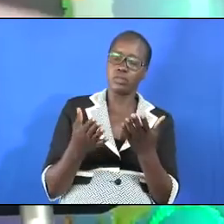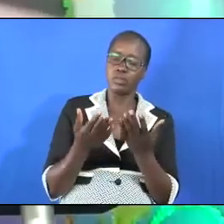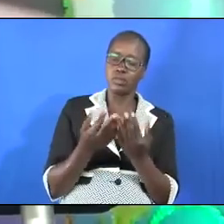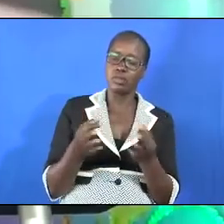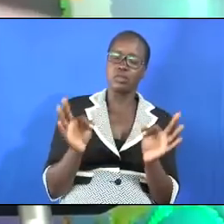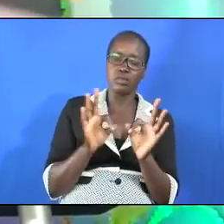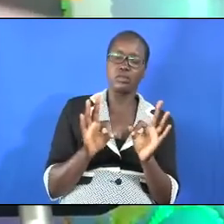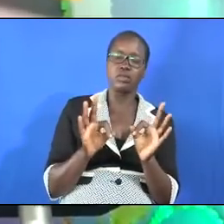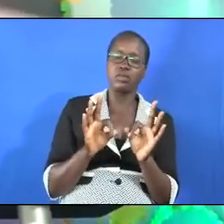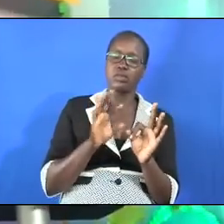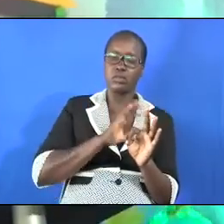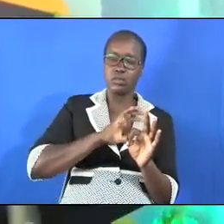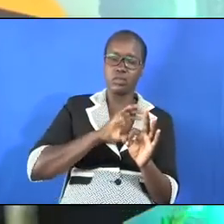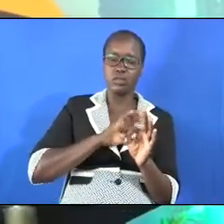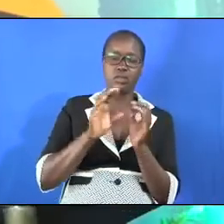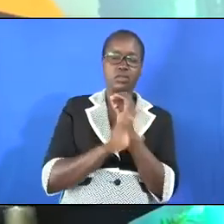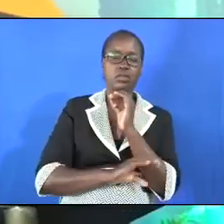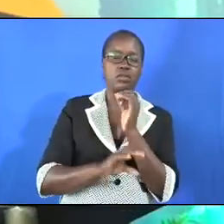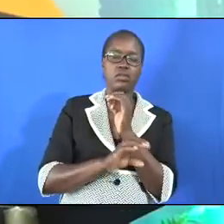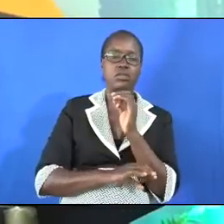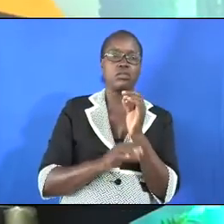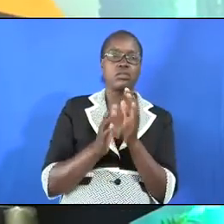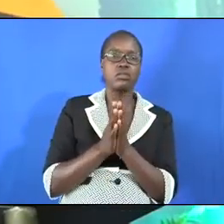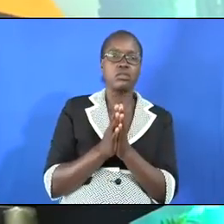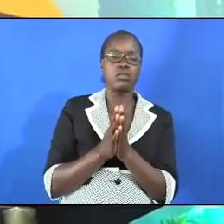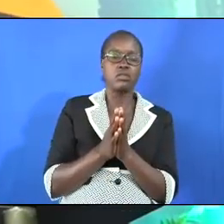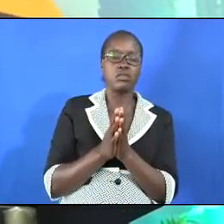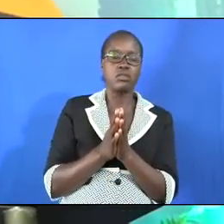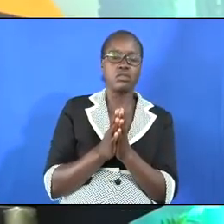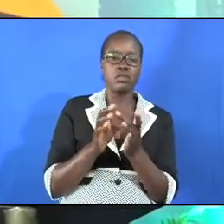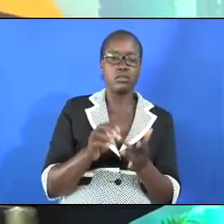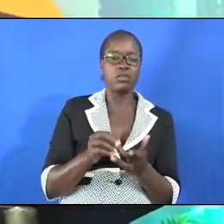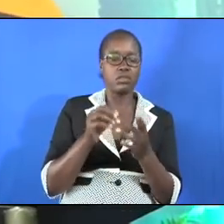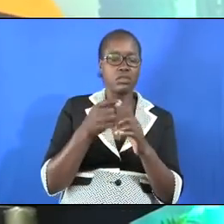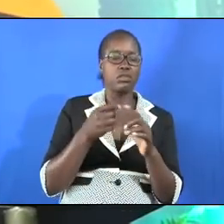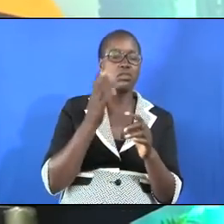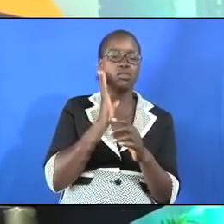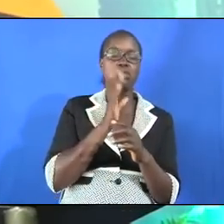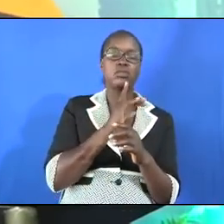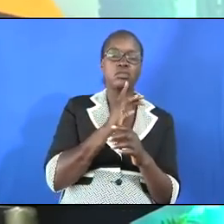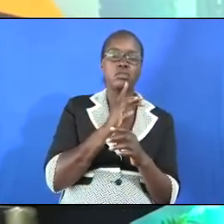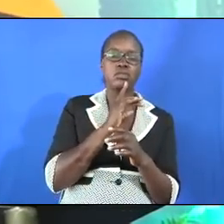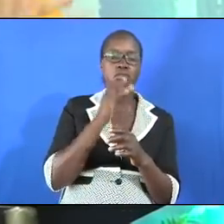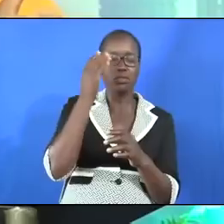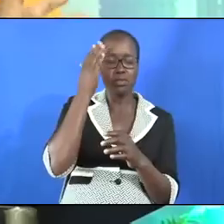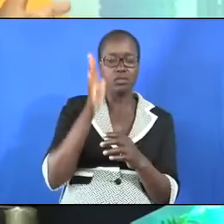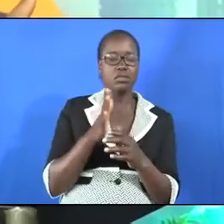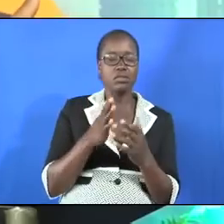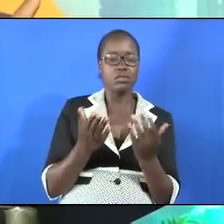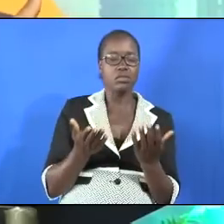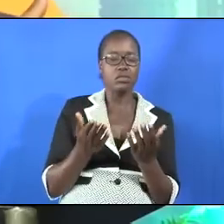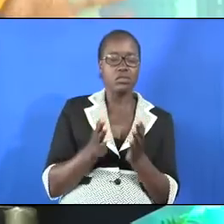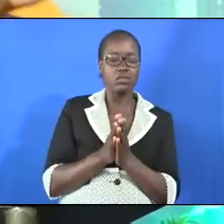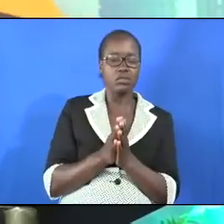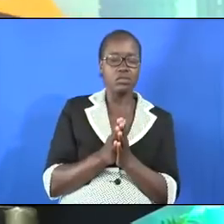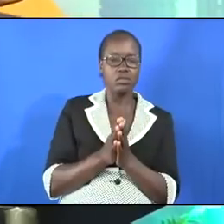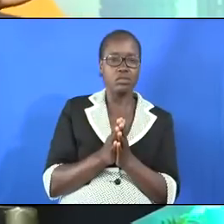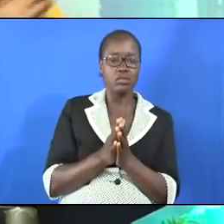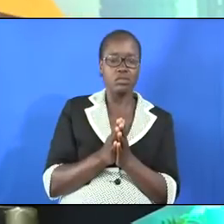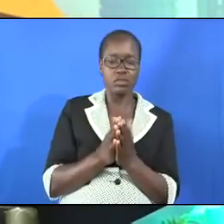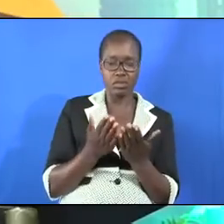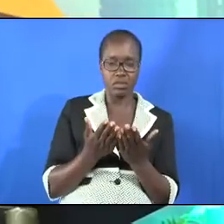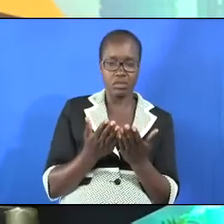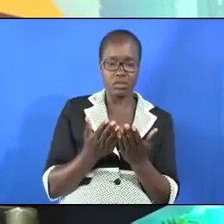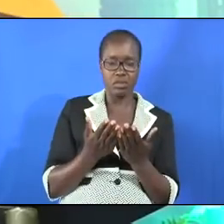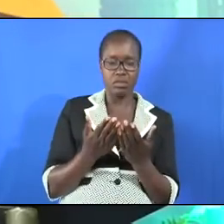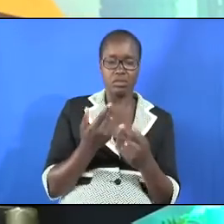Freedom of your own country estranged from one's own parents not knowing where the siblings were either killed